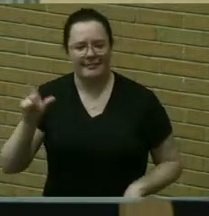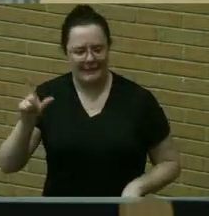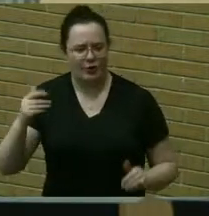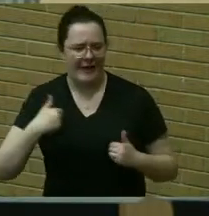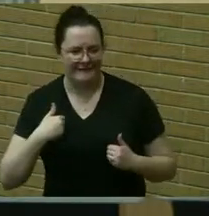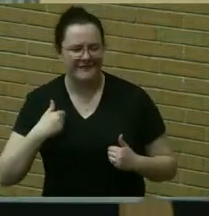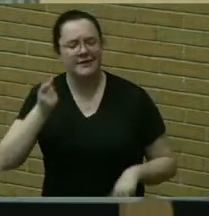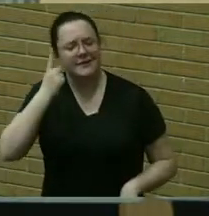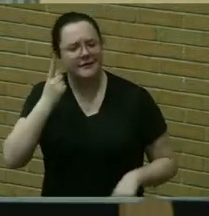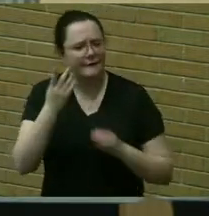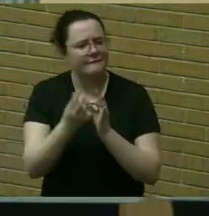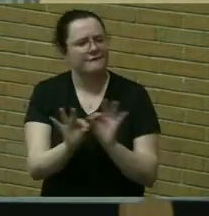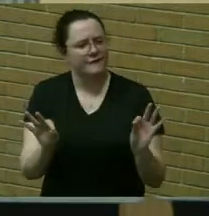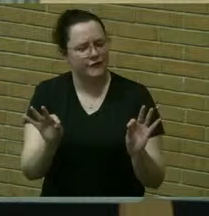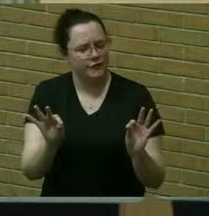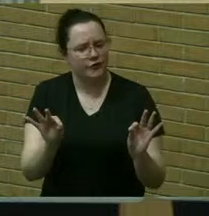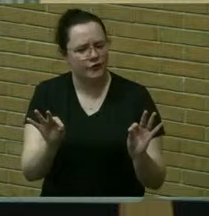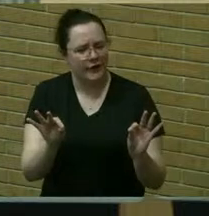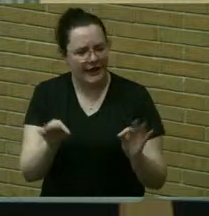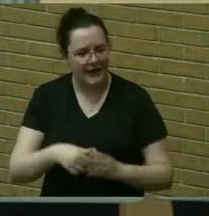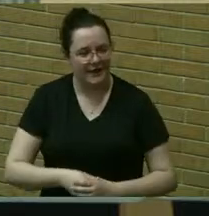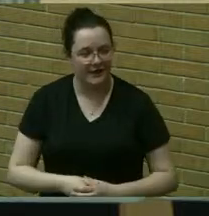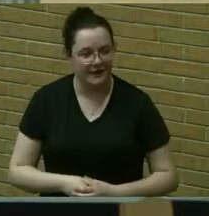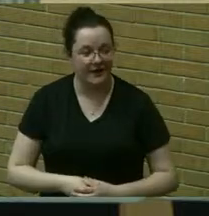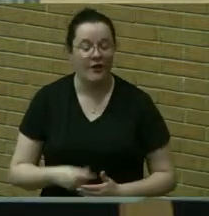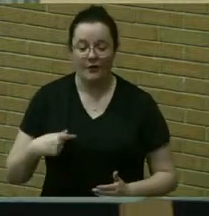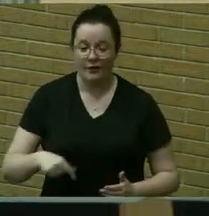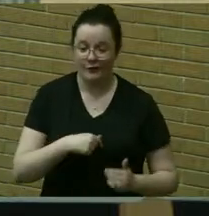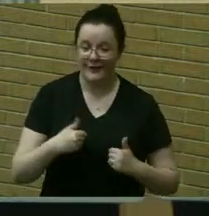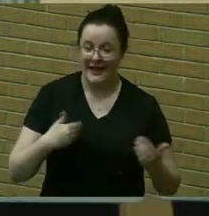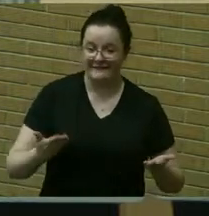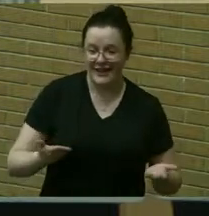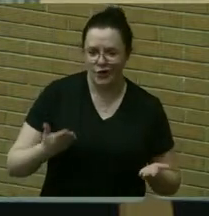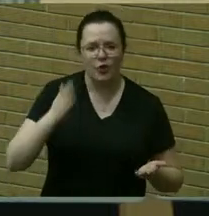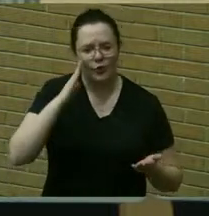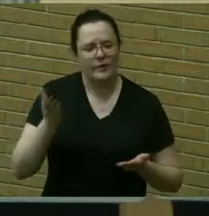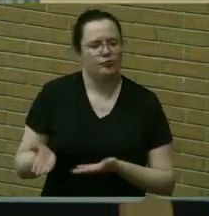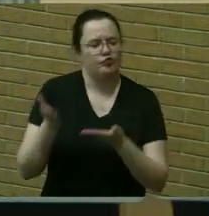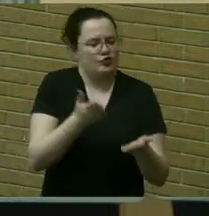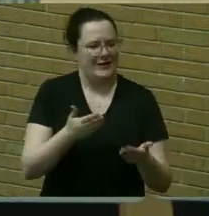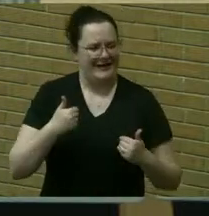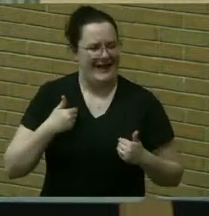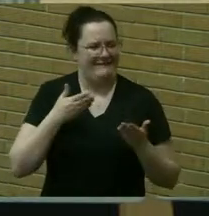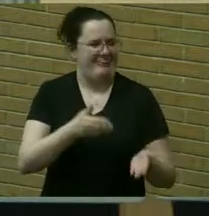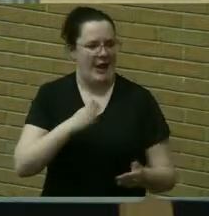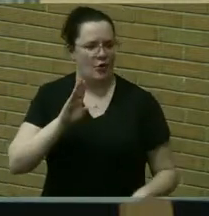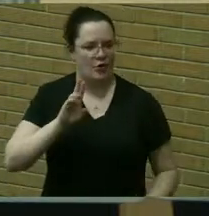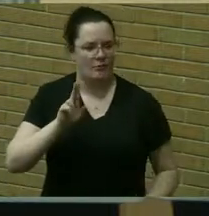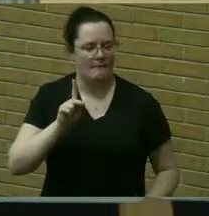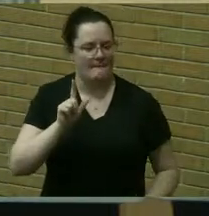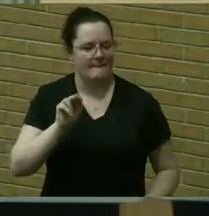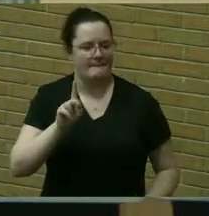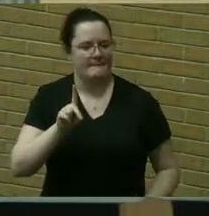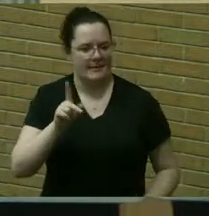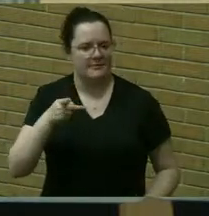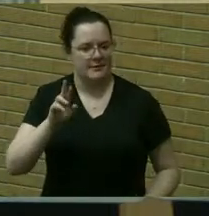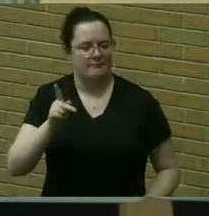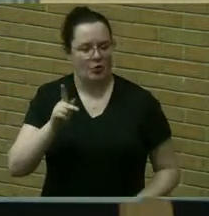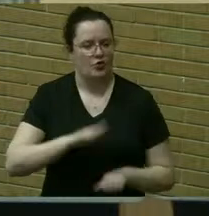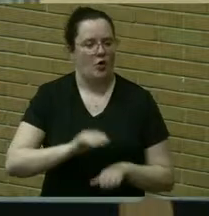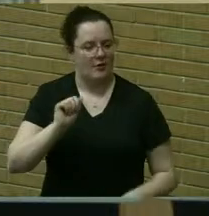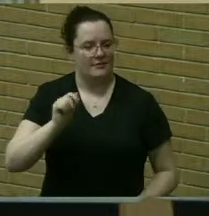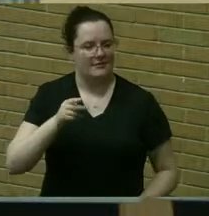whether you get them here we're going to have them at buckland park um on eclipse day on april 8th